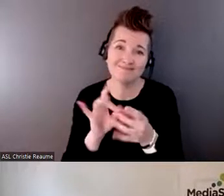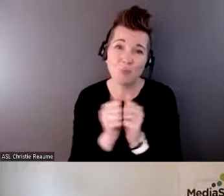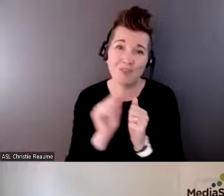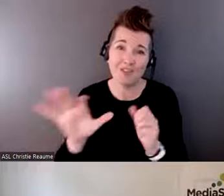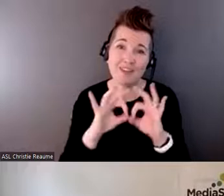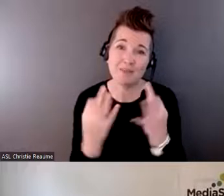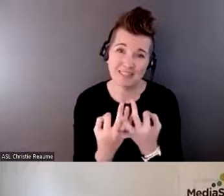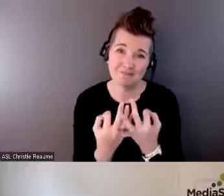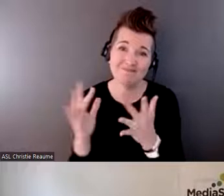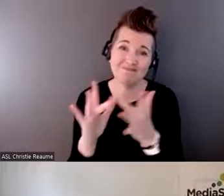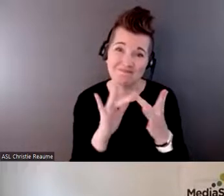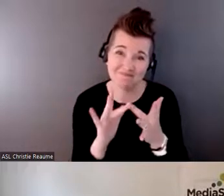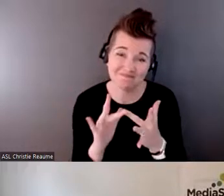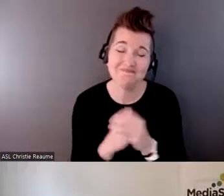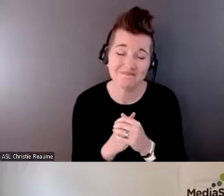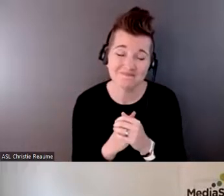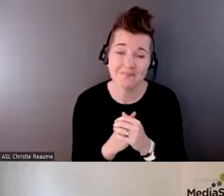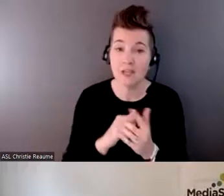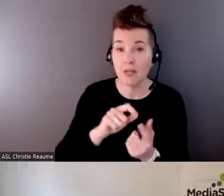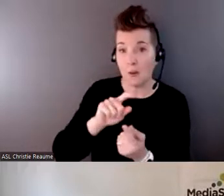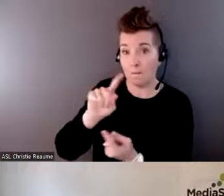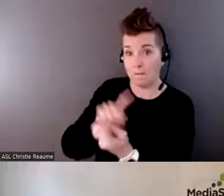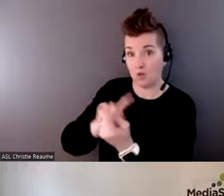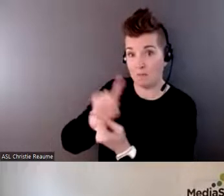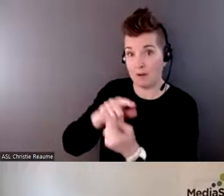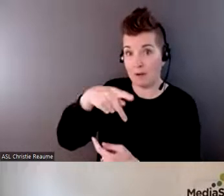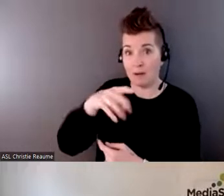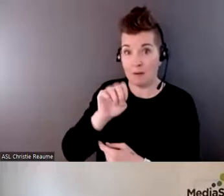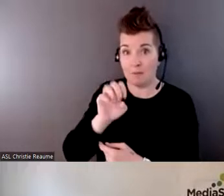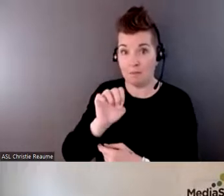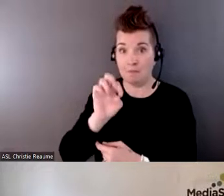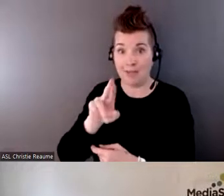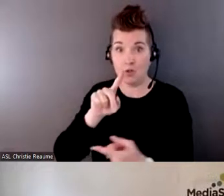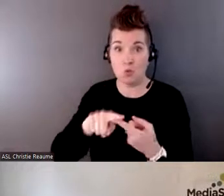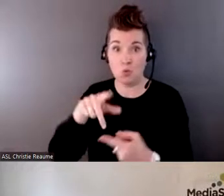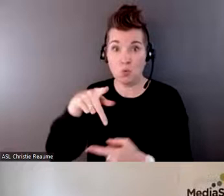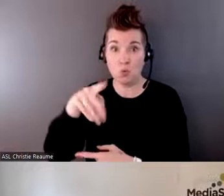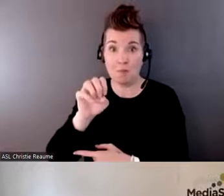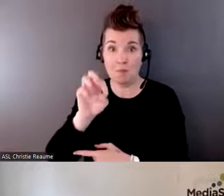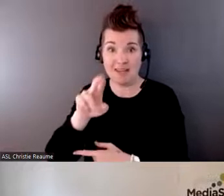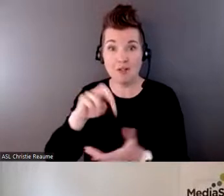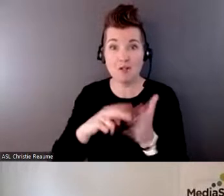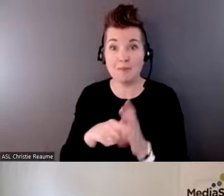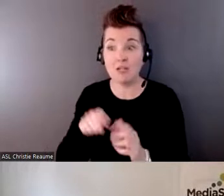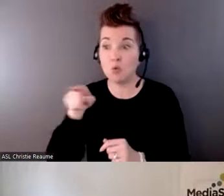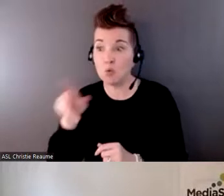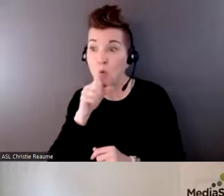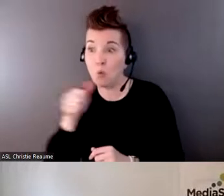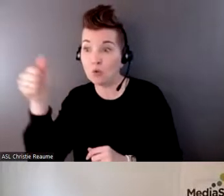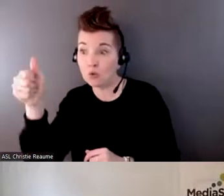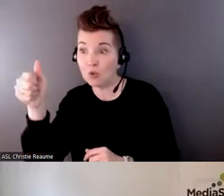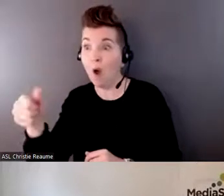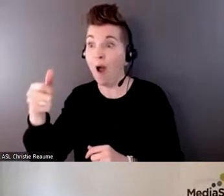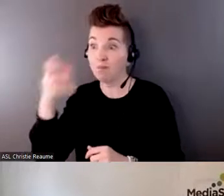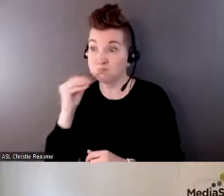Peer-to-peer teaching, as was mentioned earlier, was also an effective strategy. Having older adult tech experts